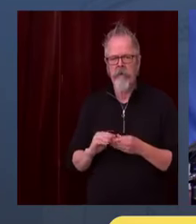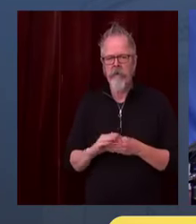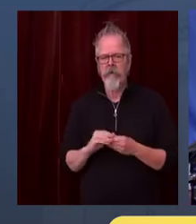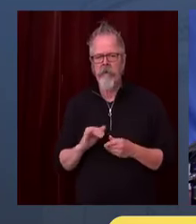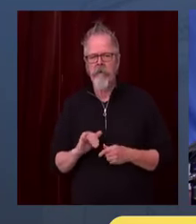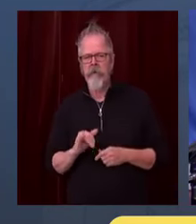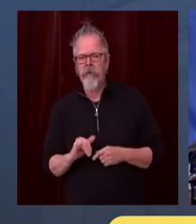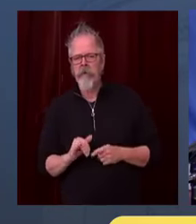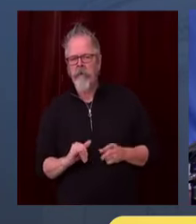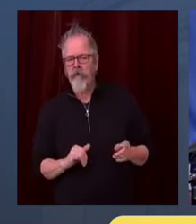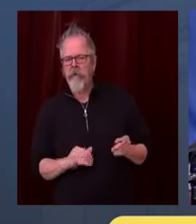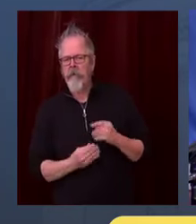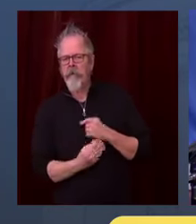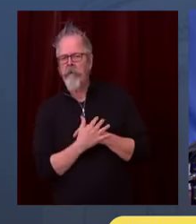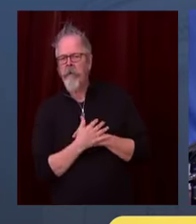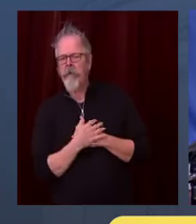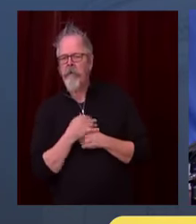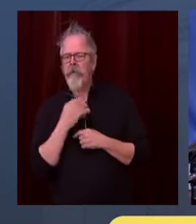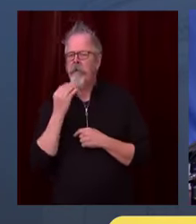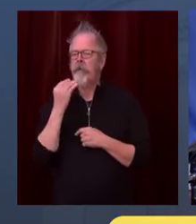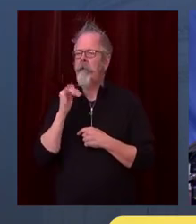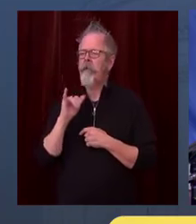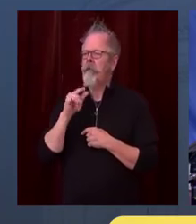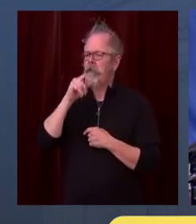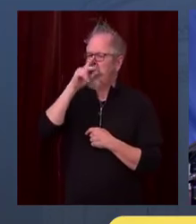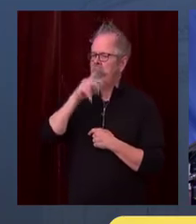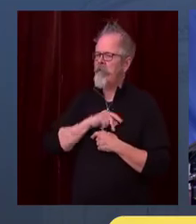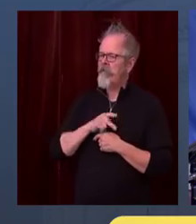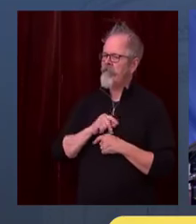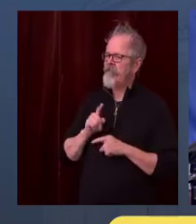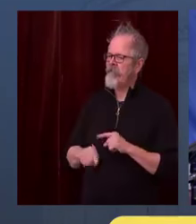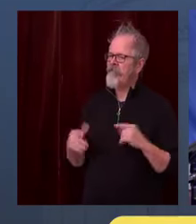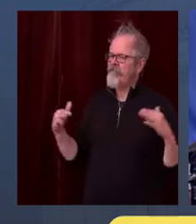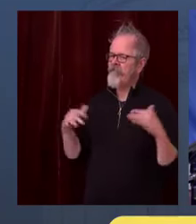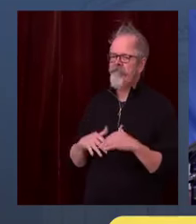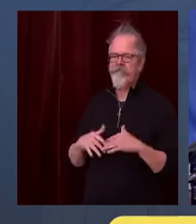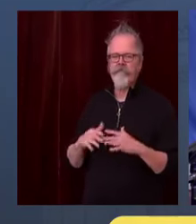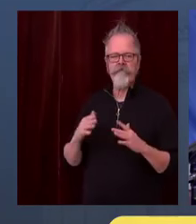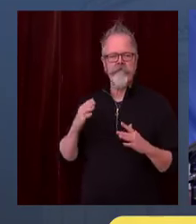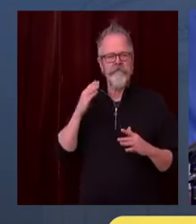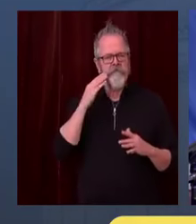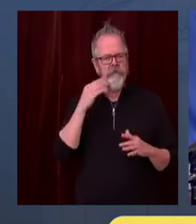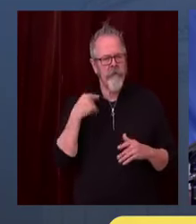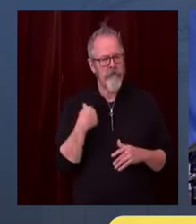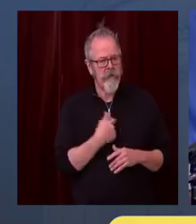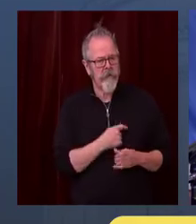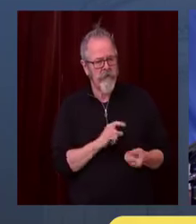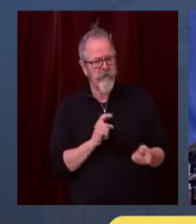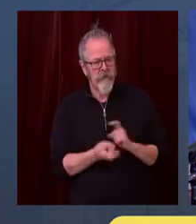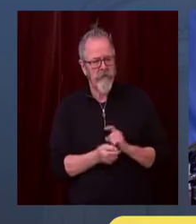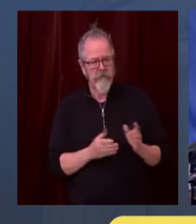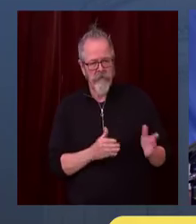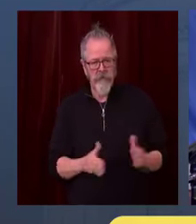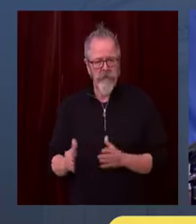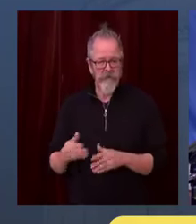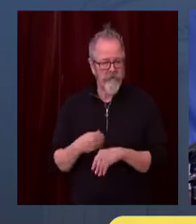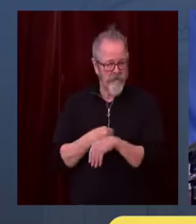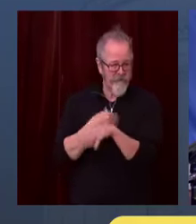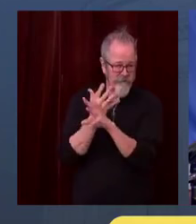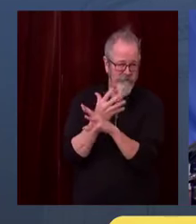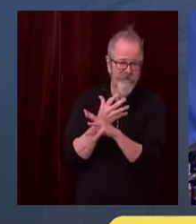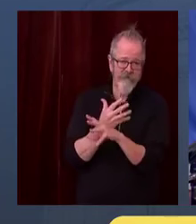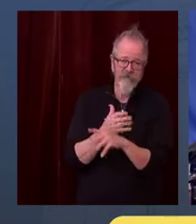But I've had several friends just come up and say, look, I'm rethinking this. We're, you know, we're not going to have a big dinner. We're going to do this virtually or something and have turkey